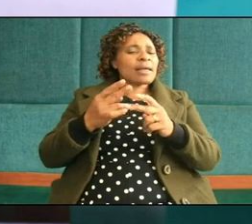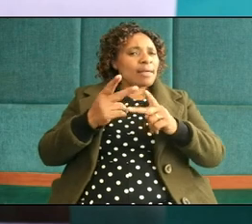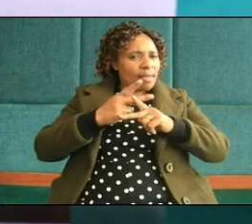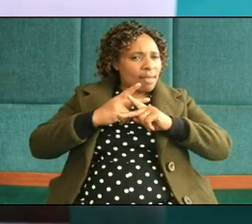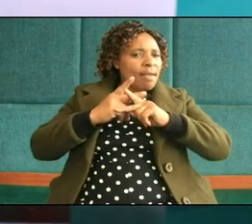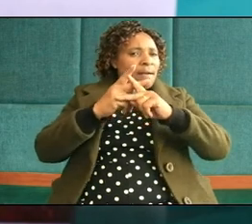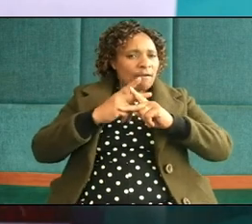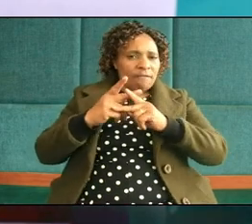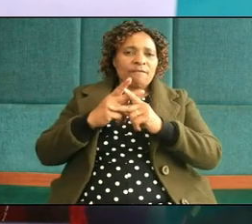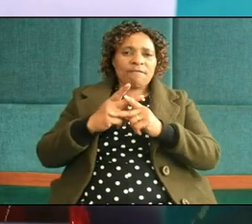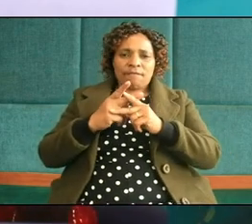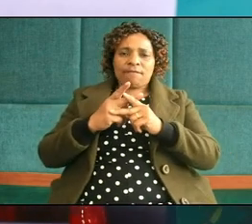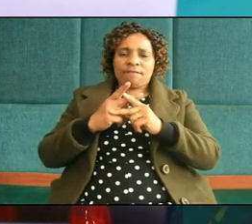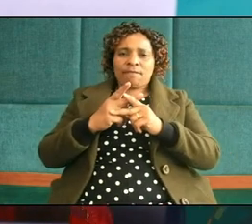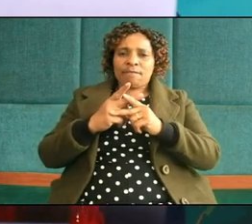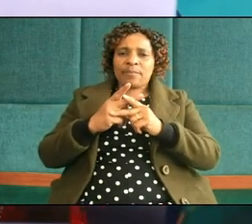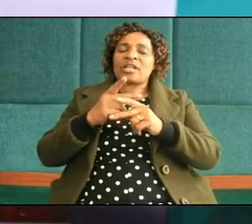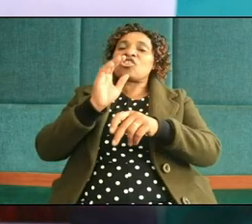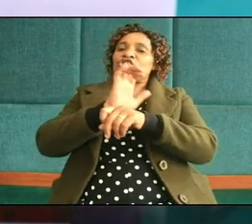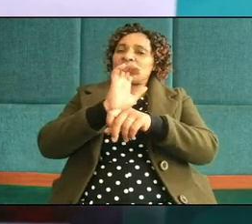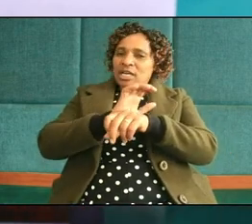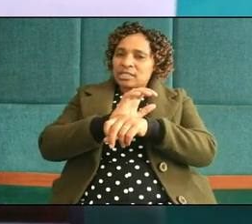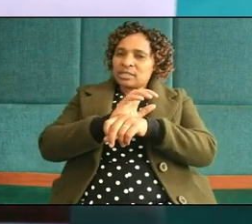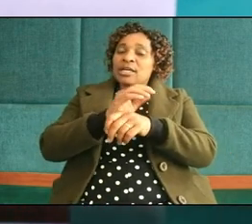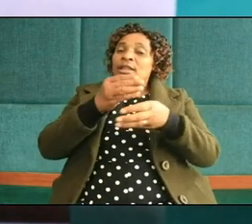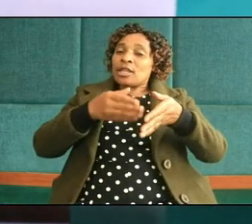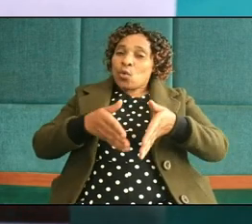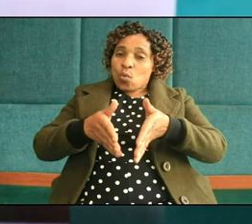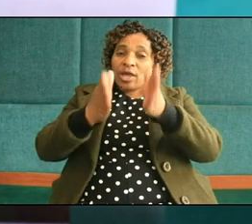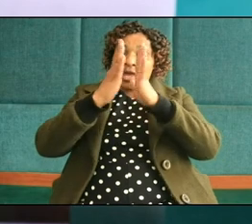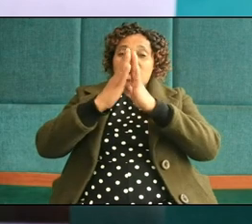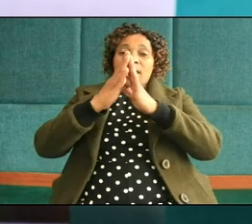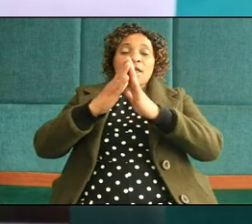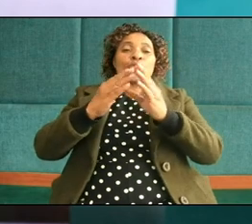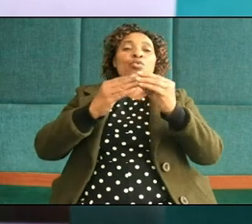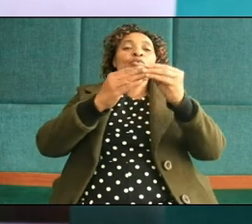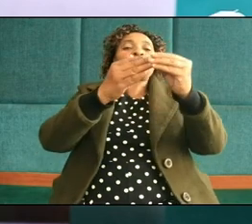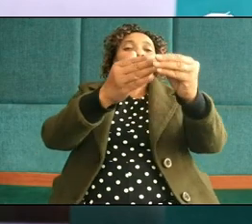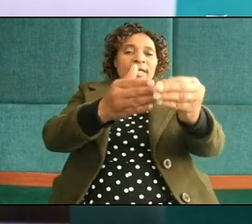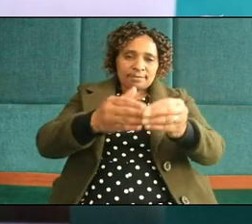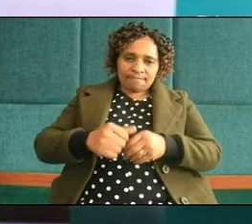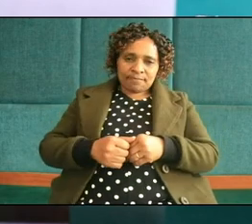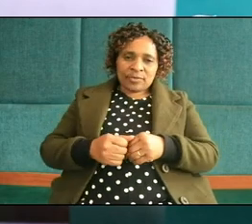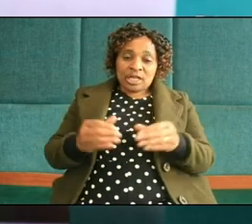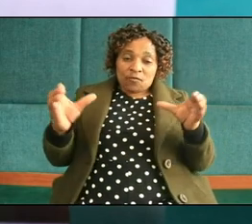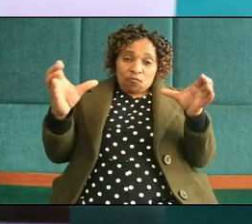leaders in the church the way you lead the flock